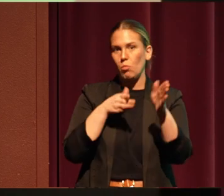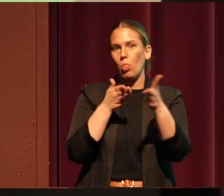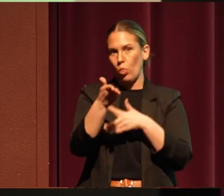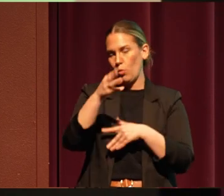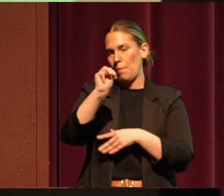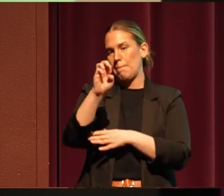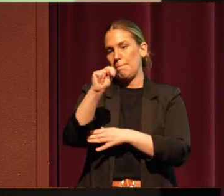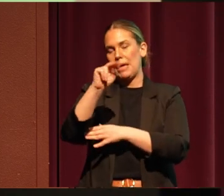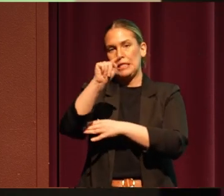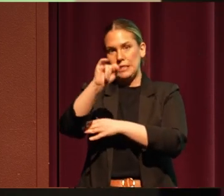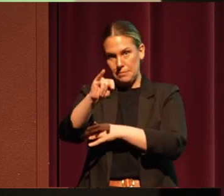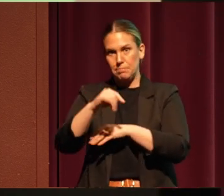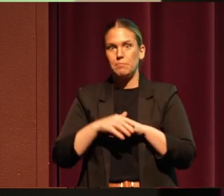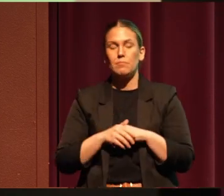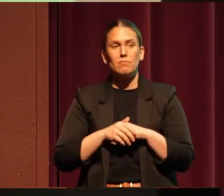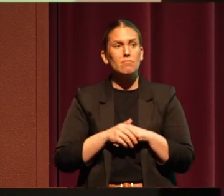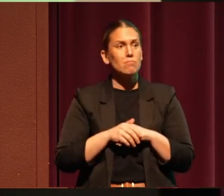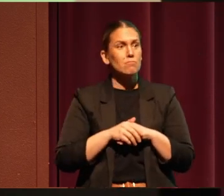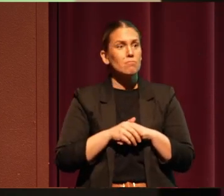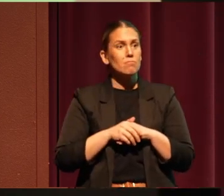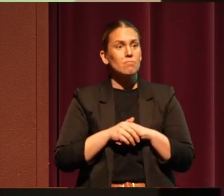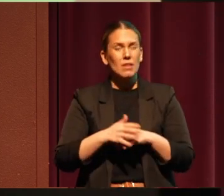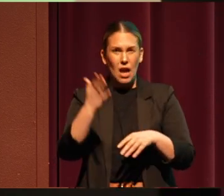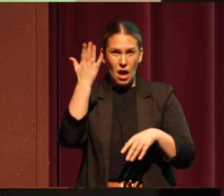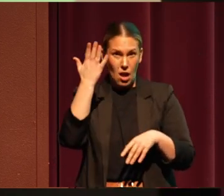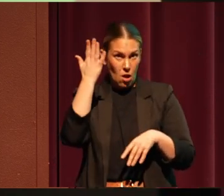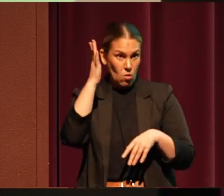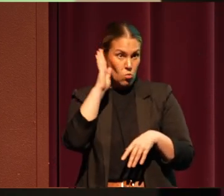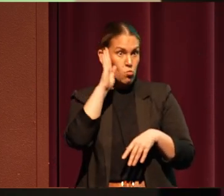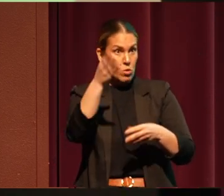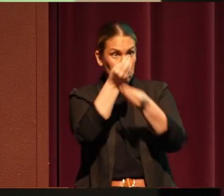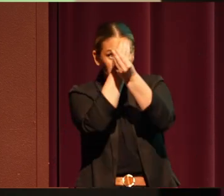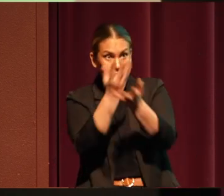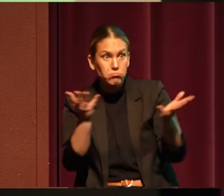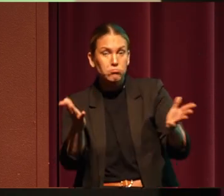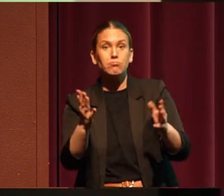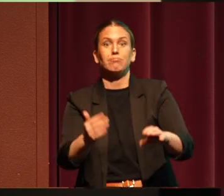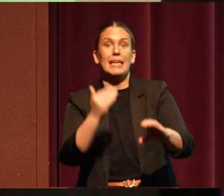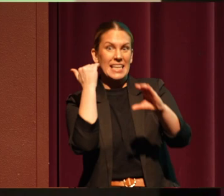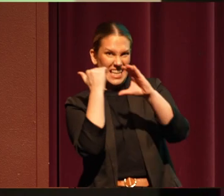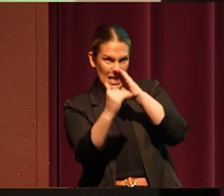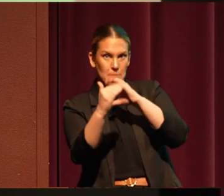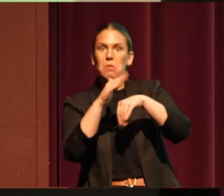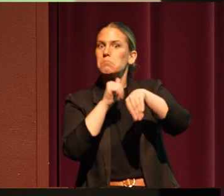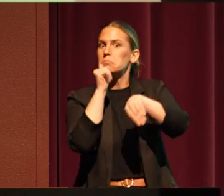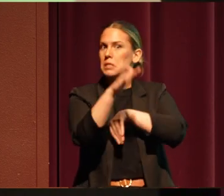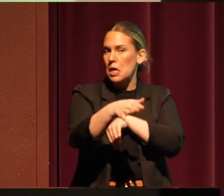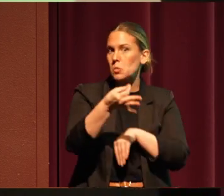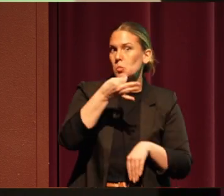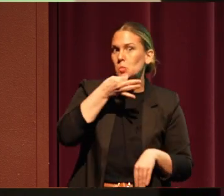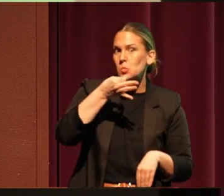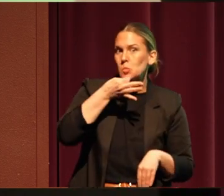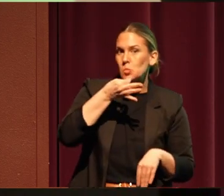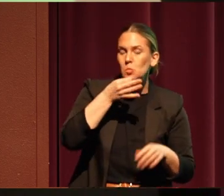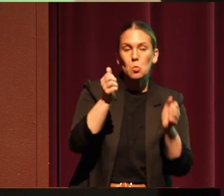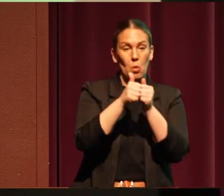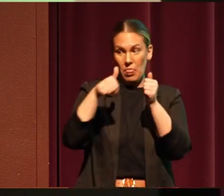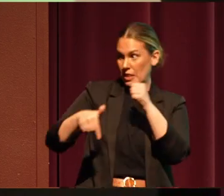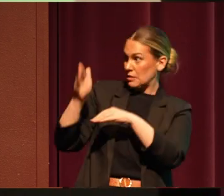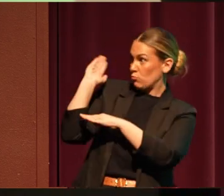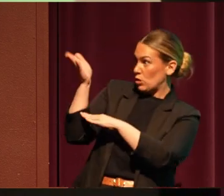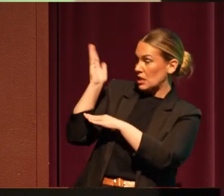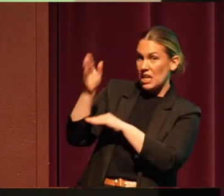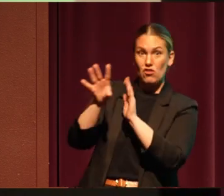Another reminder to the audience, we will send you an email with a link to a video recording of tonight's presentation and other resources that we